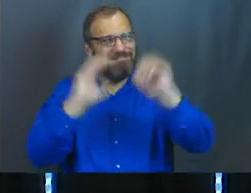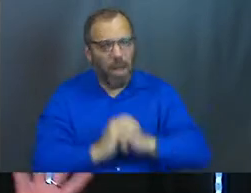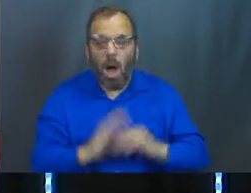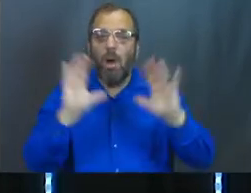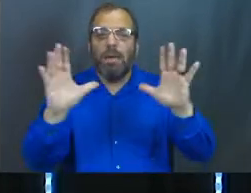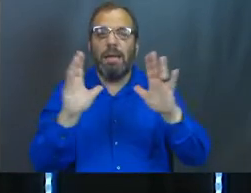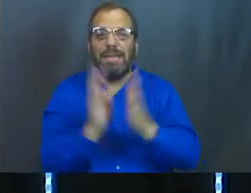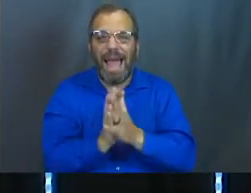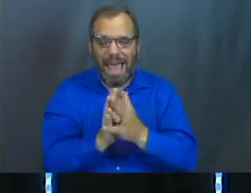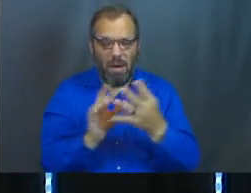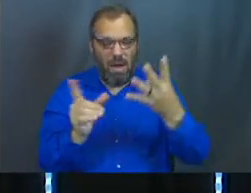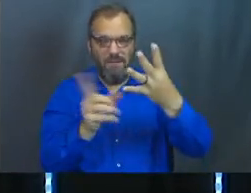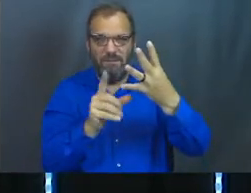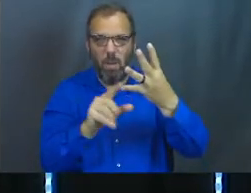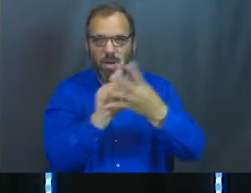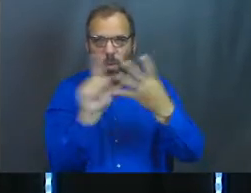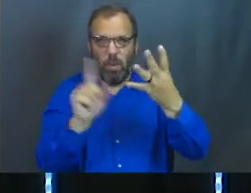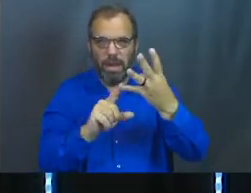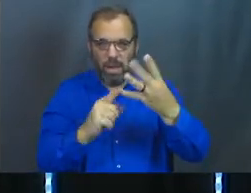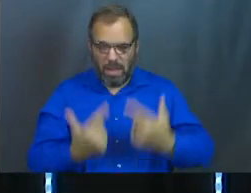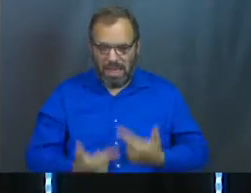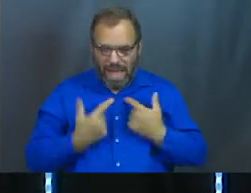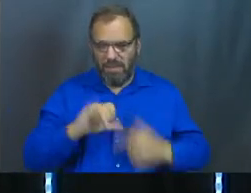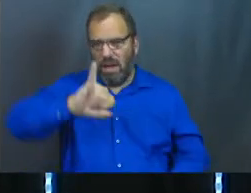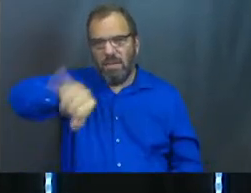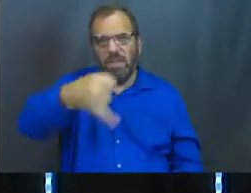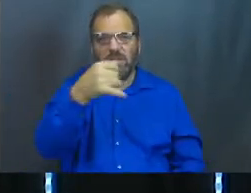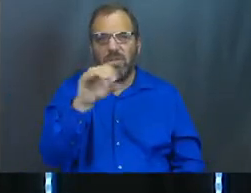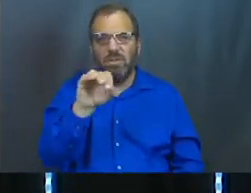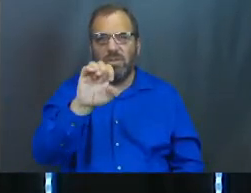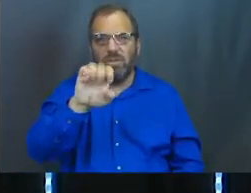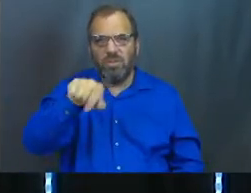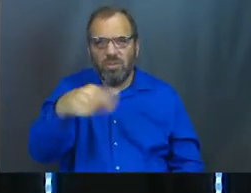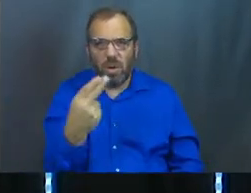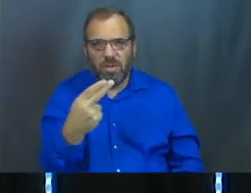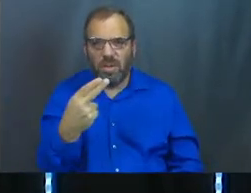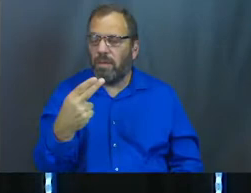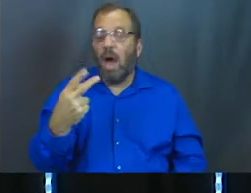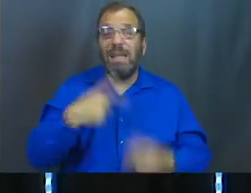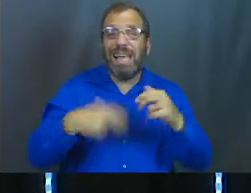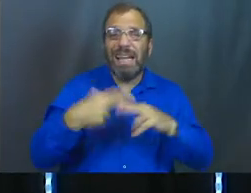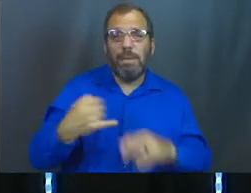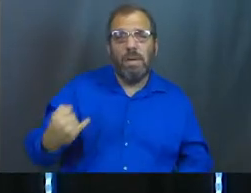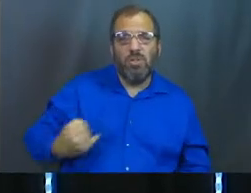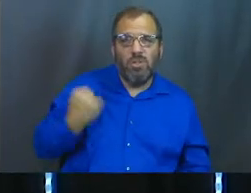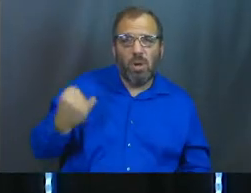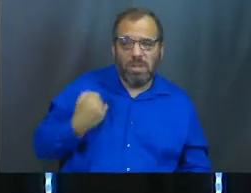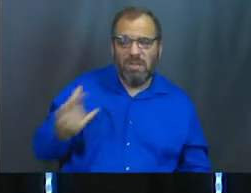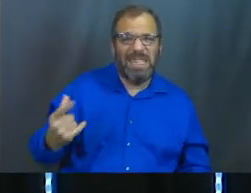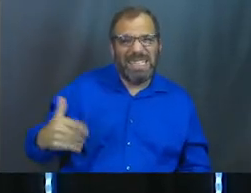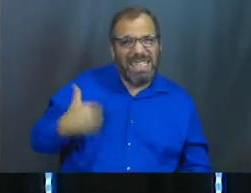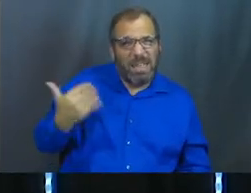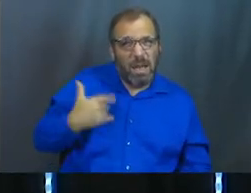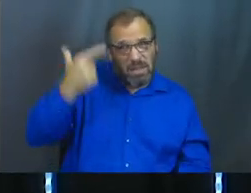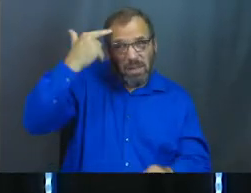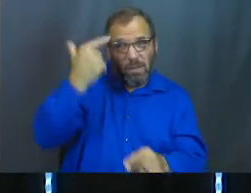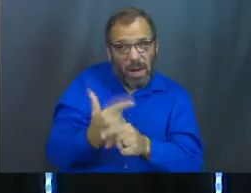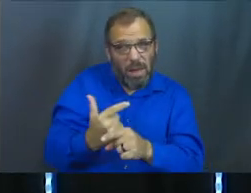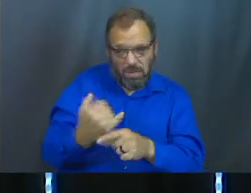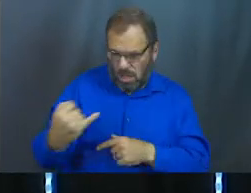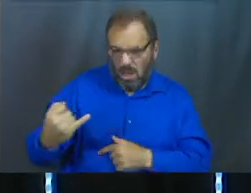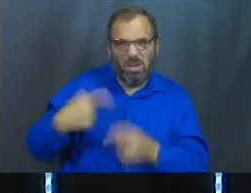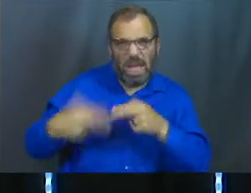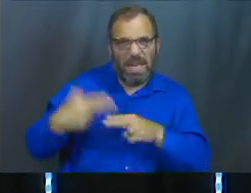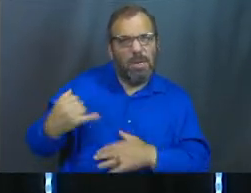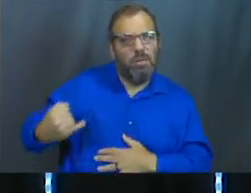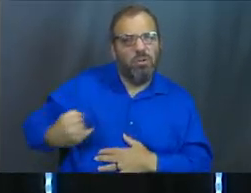So we're in week four of the life of Joseph, and if you've not been with us up until this point, let me review just very,